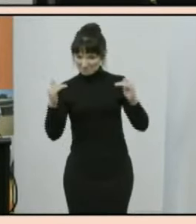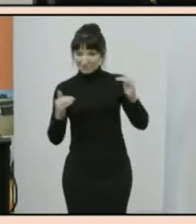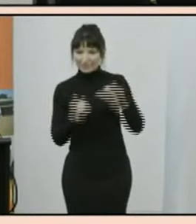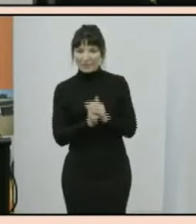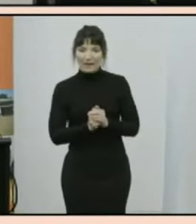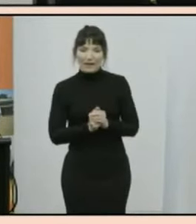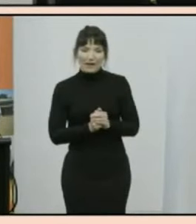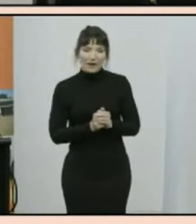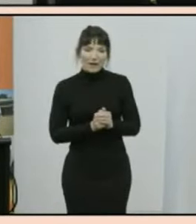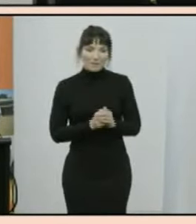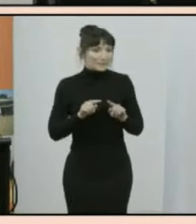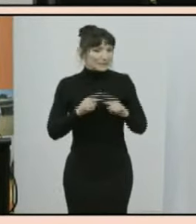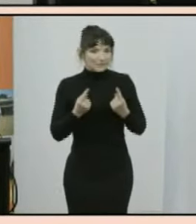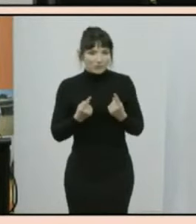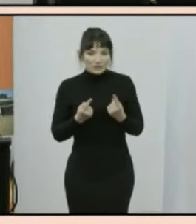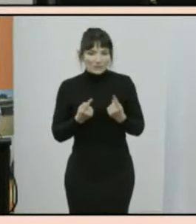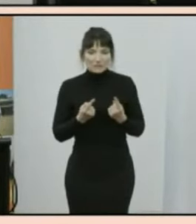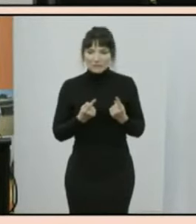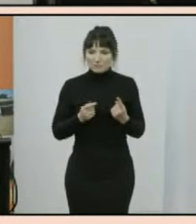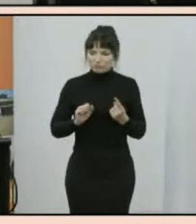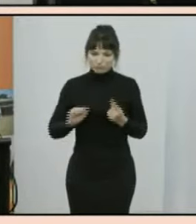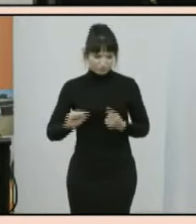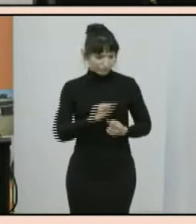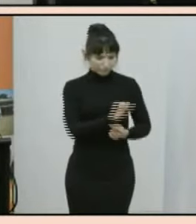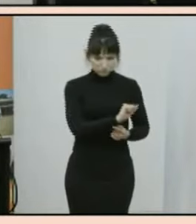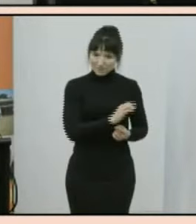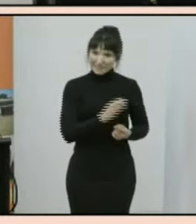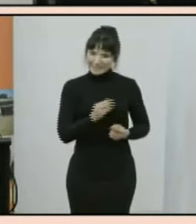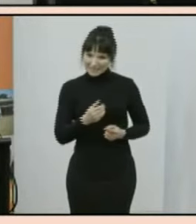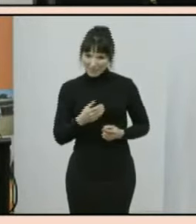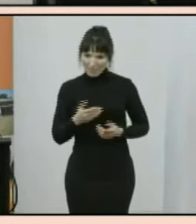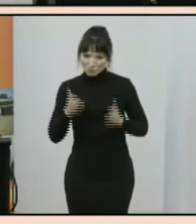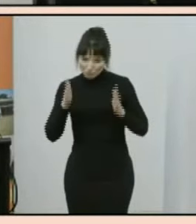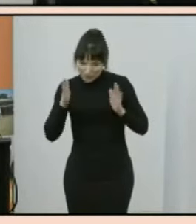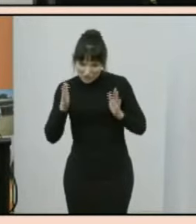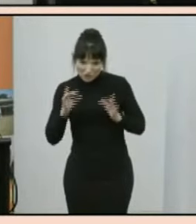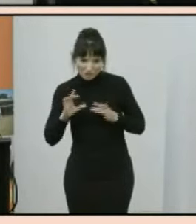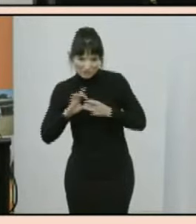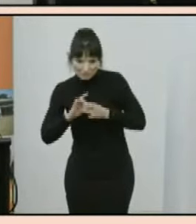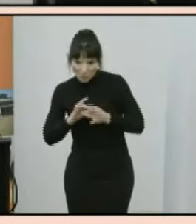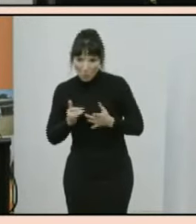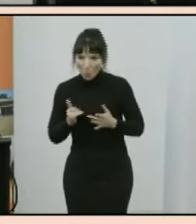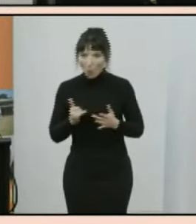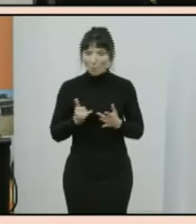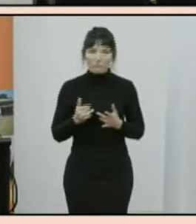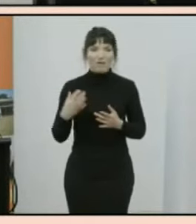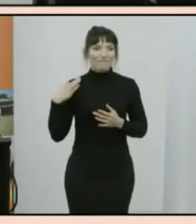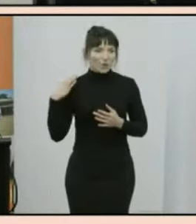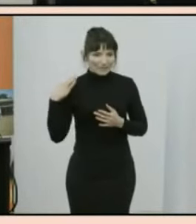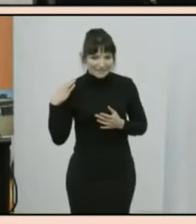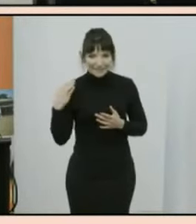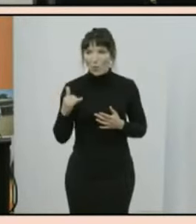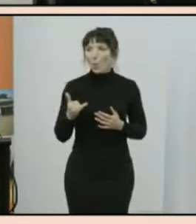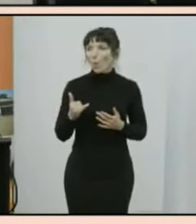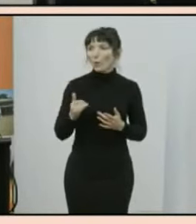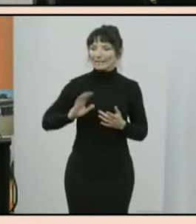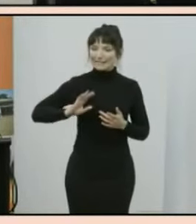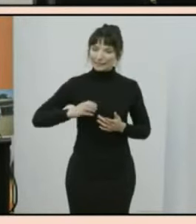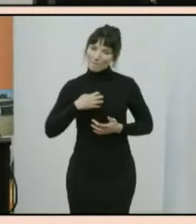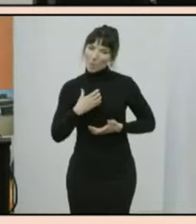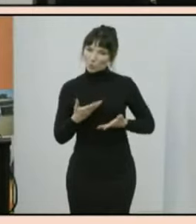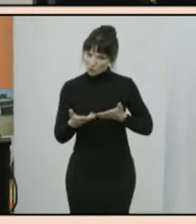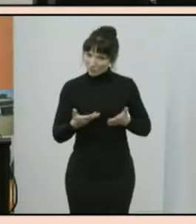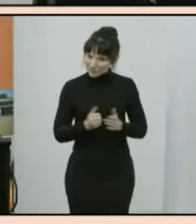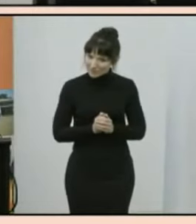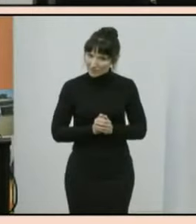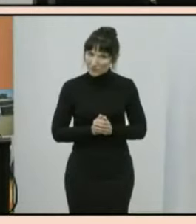propensity to volunteer religious affiliation and needs for assistance with tasks of daily living and i'll leave the more analytical amongst you